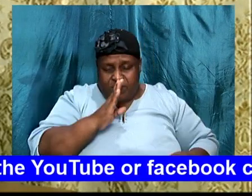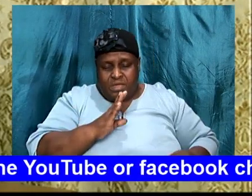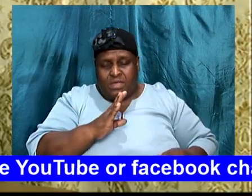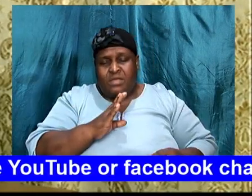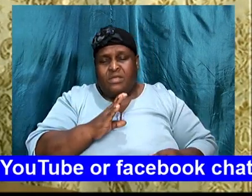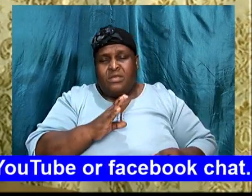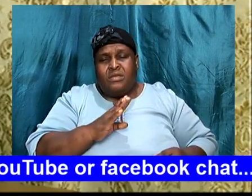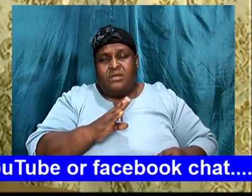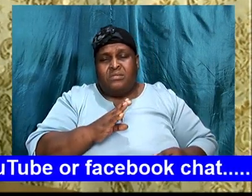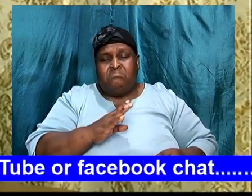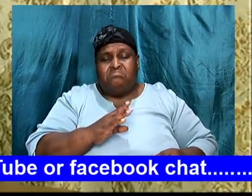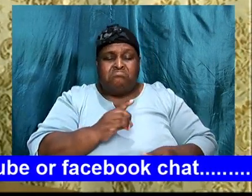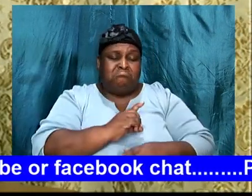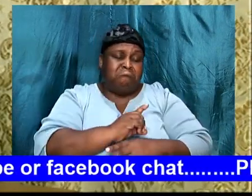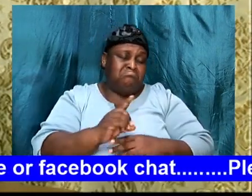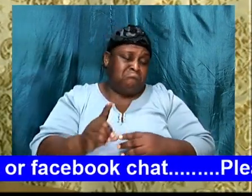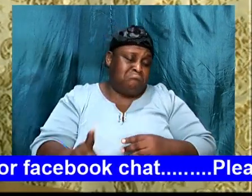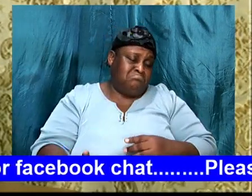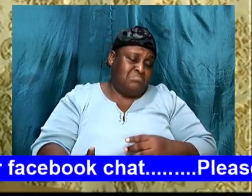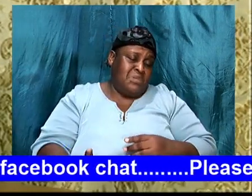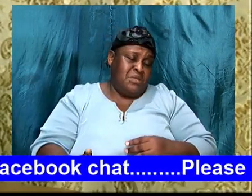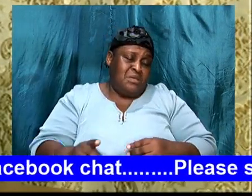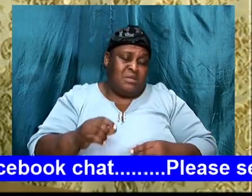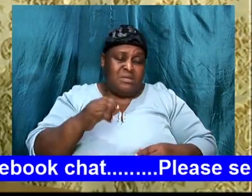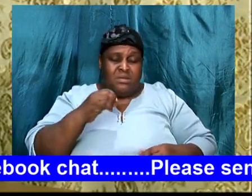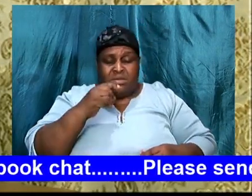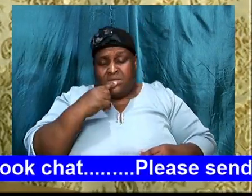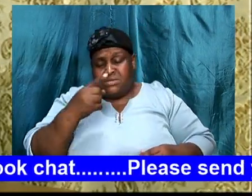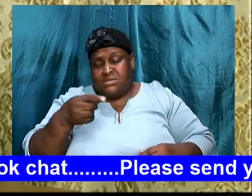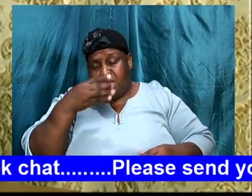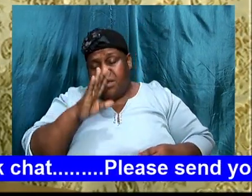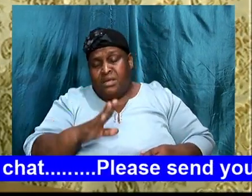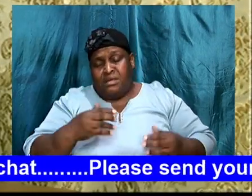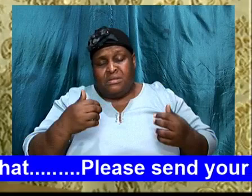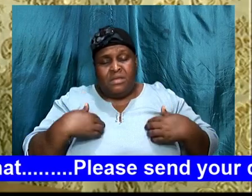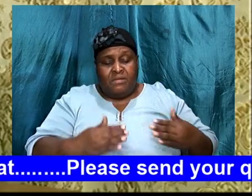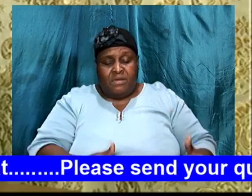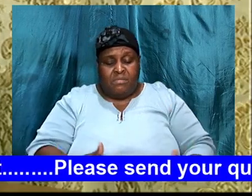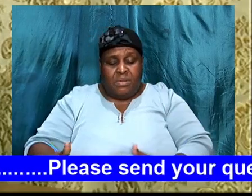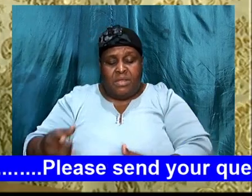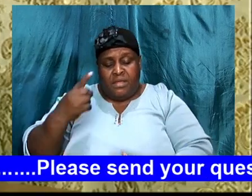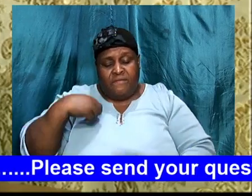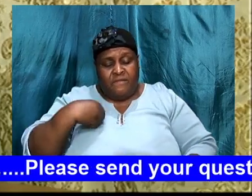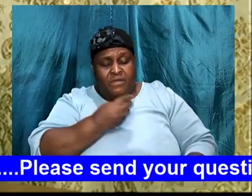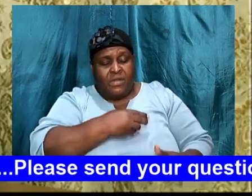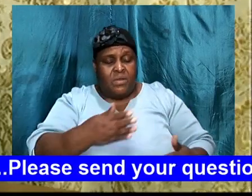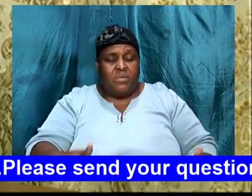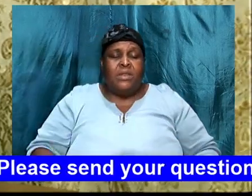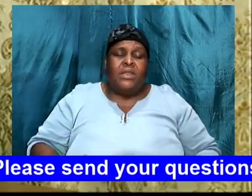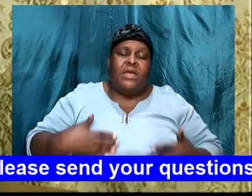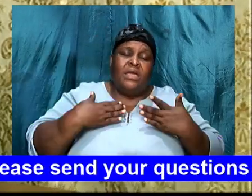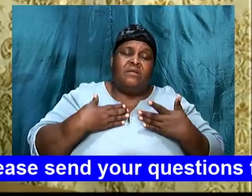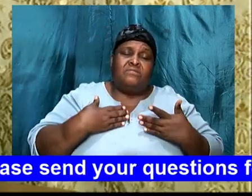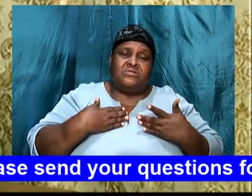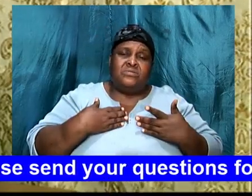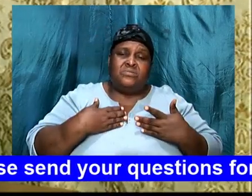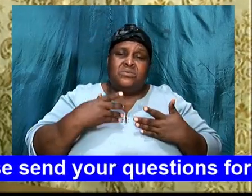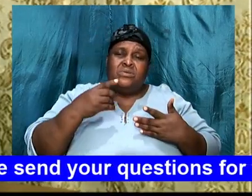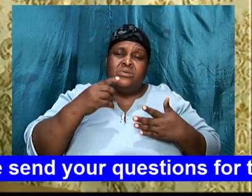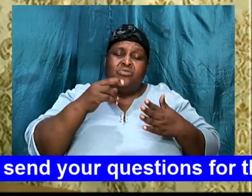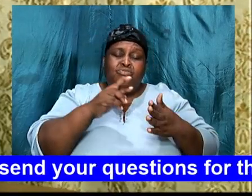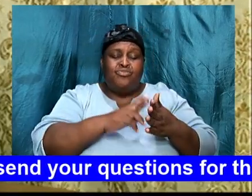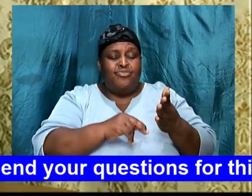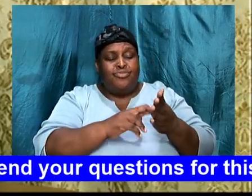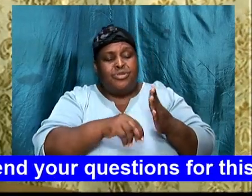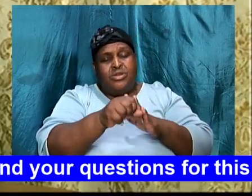did say that God has a plan for our lives. And we quote the scripture so many times. Jeremiah